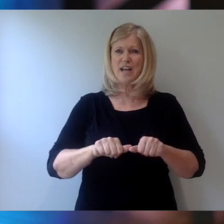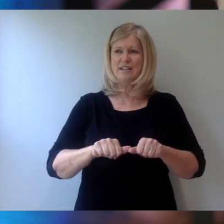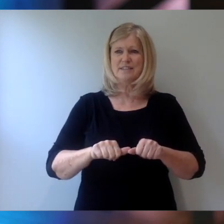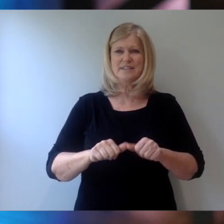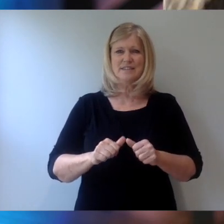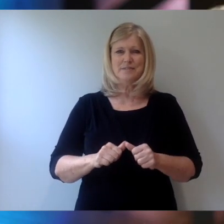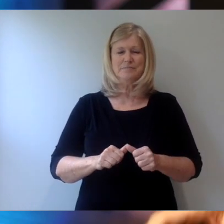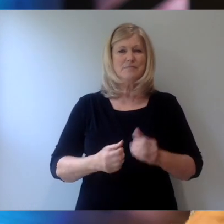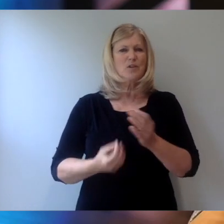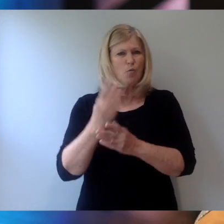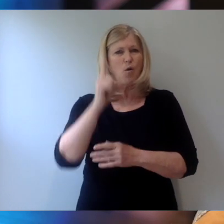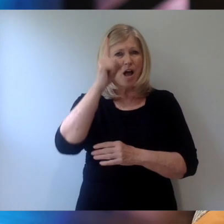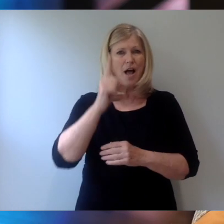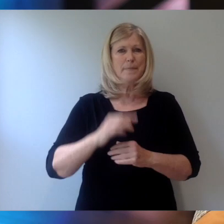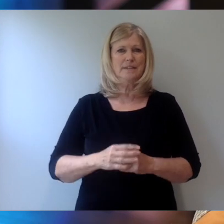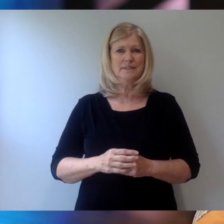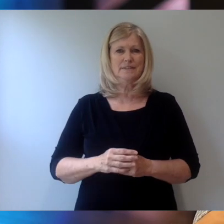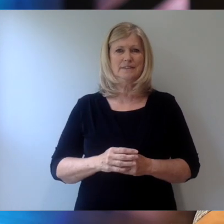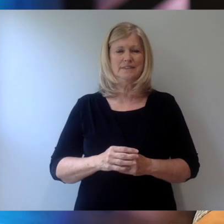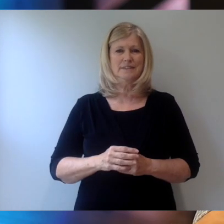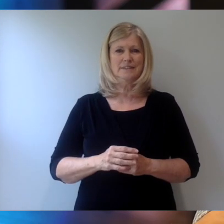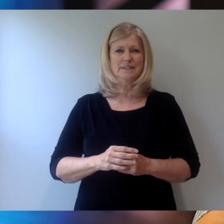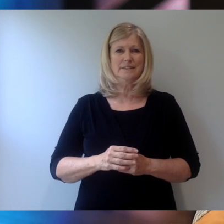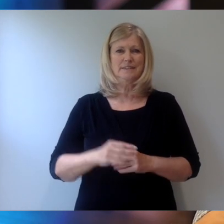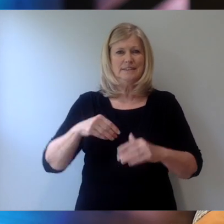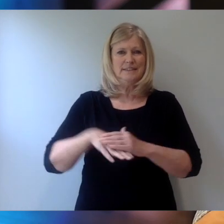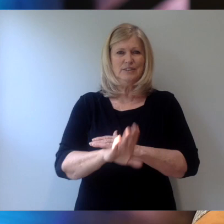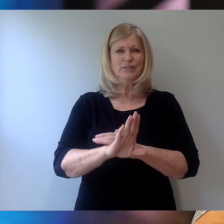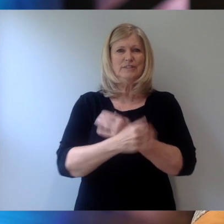Grow up into salvation